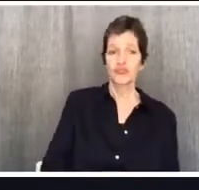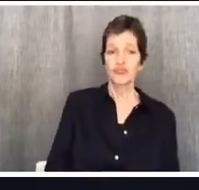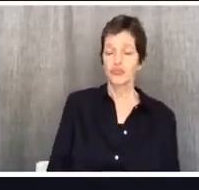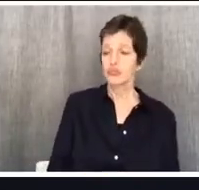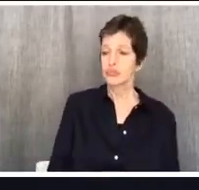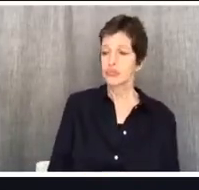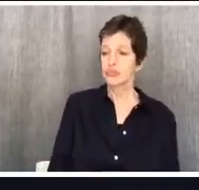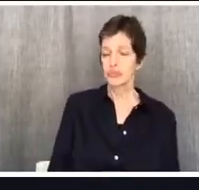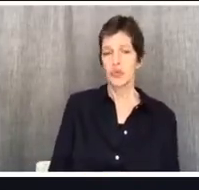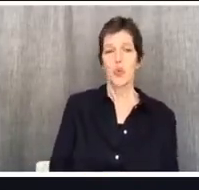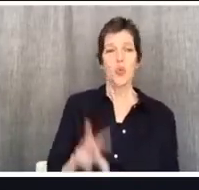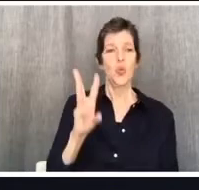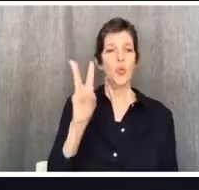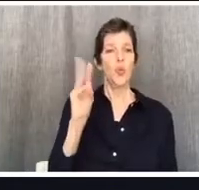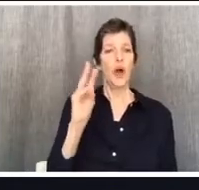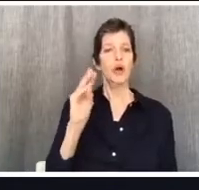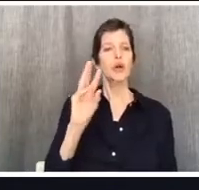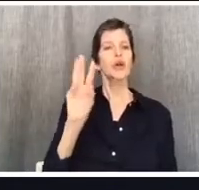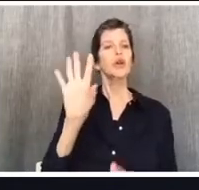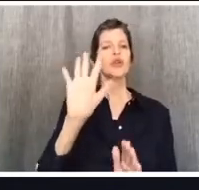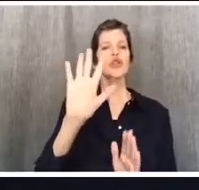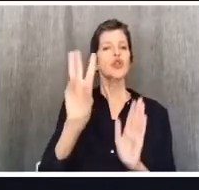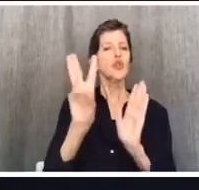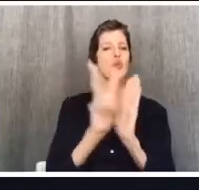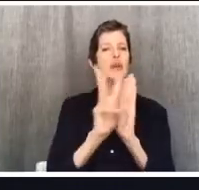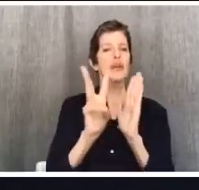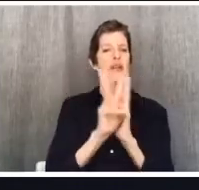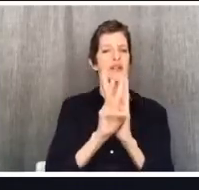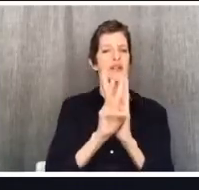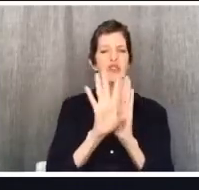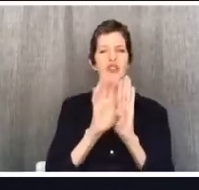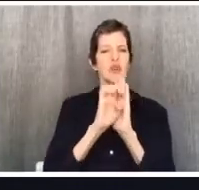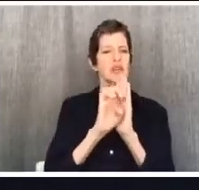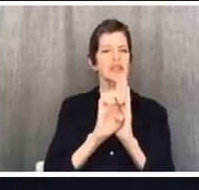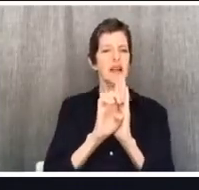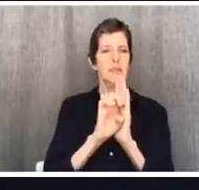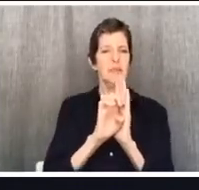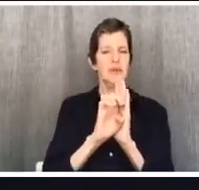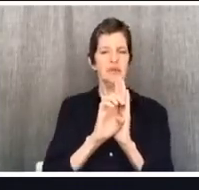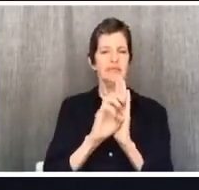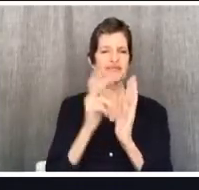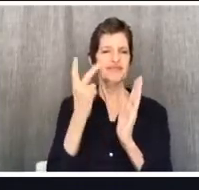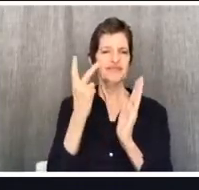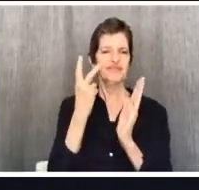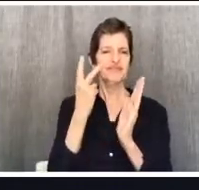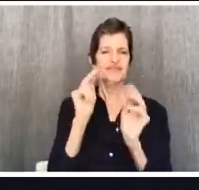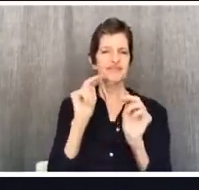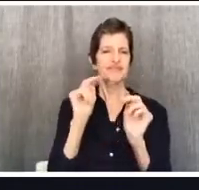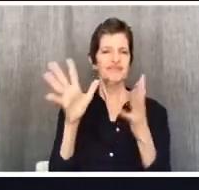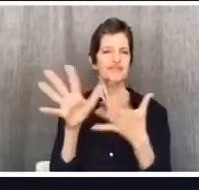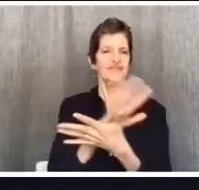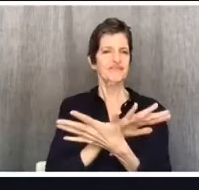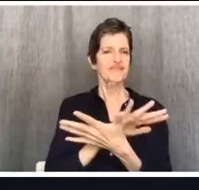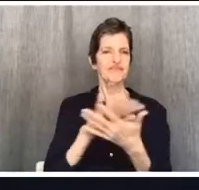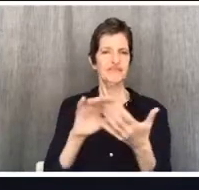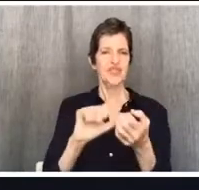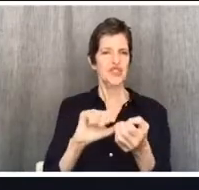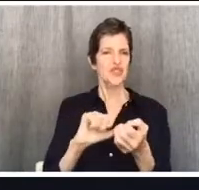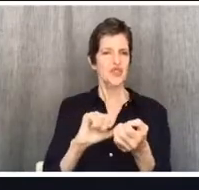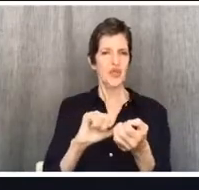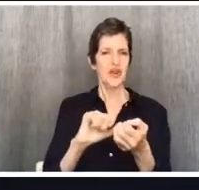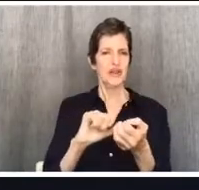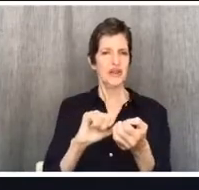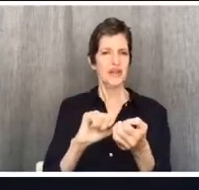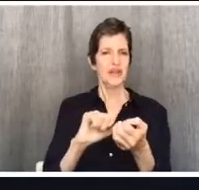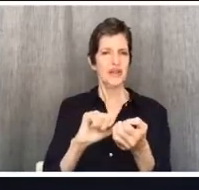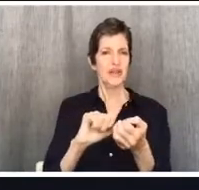this meat has been sacrificed to idols. Well, a little bit of background history really tells us that one of the big tests